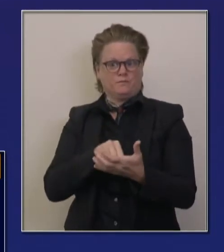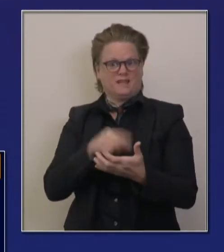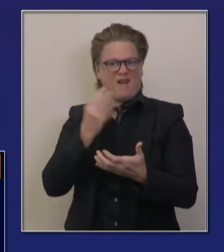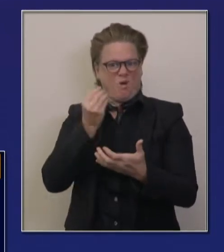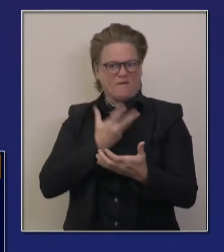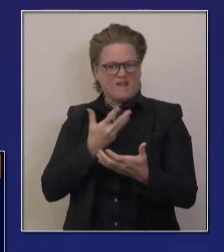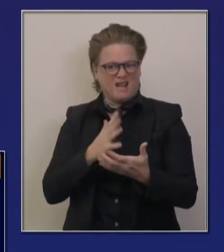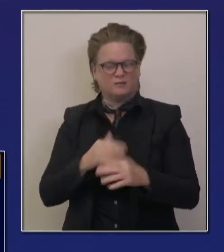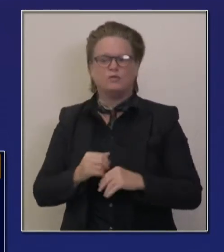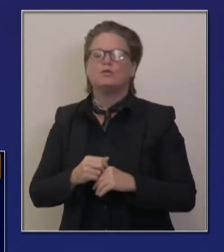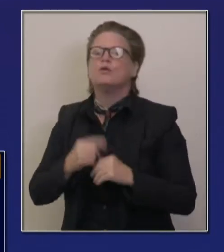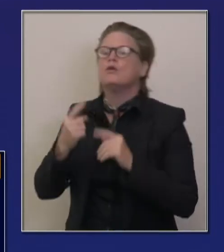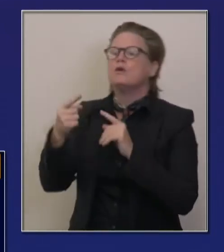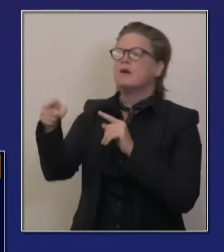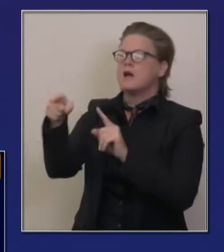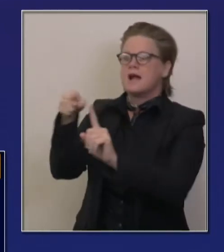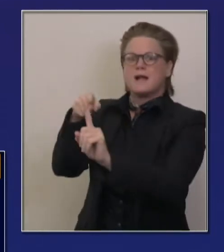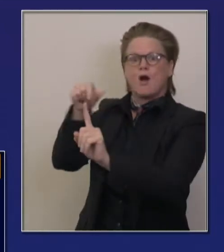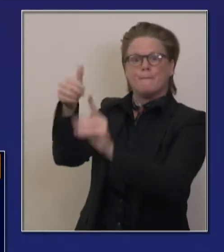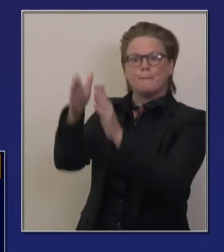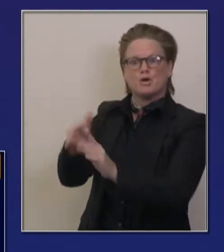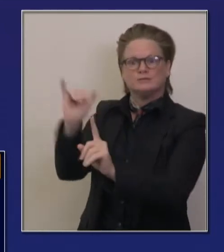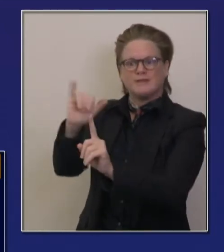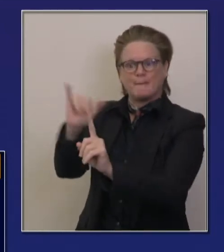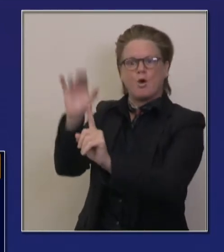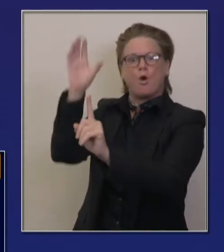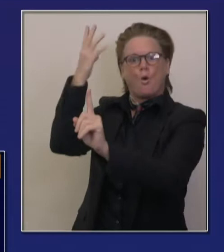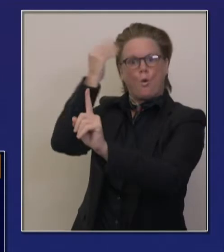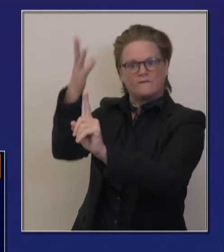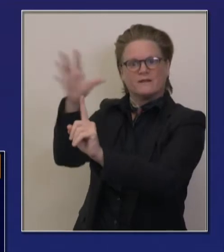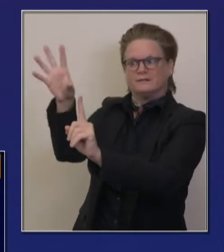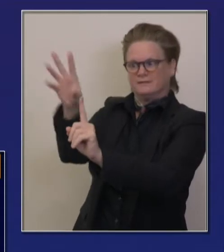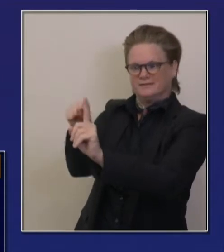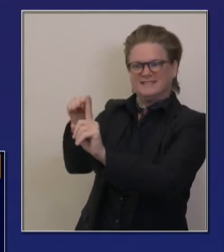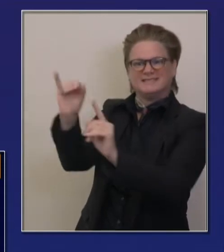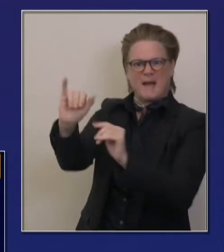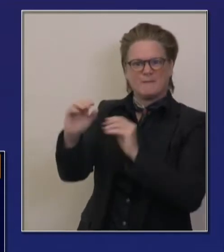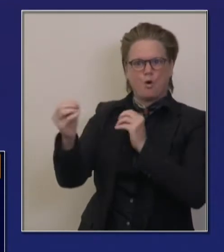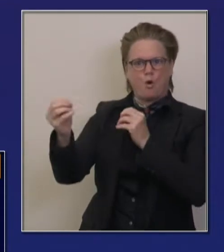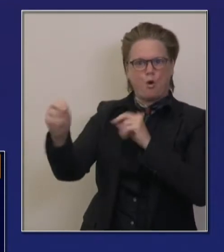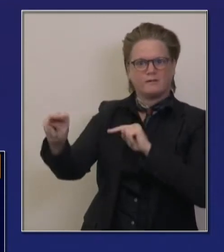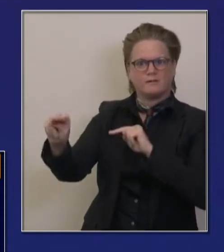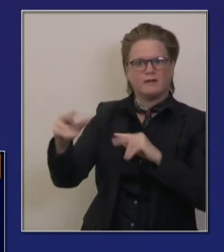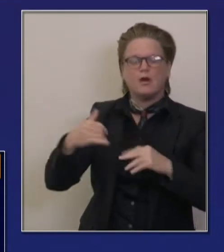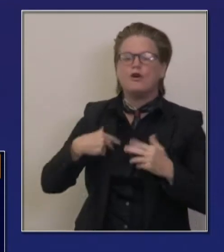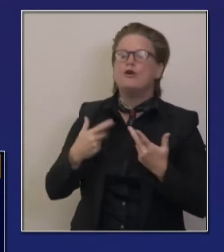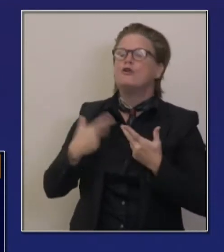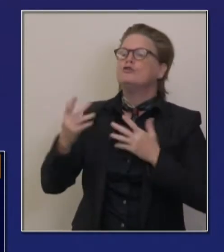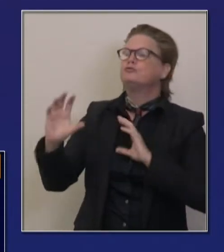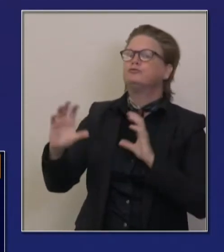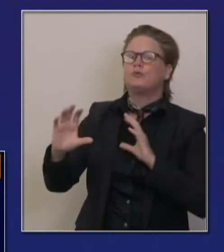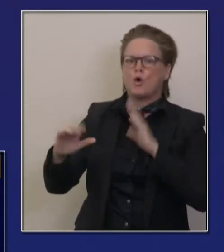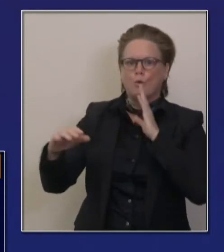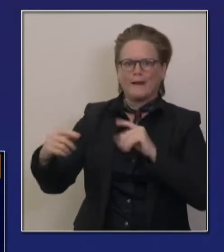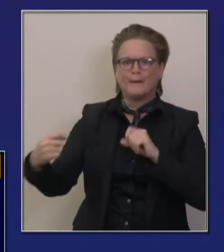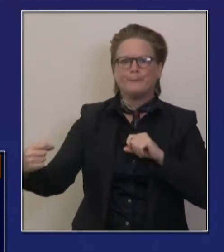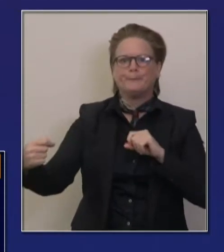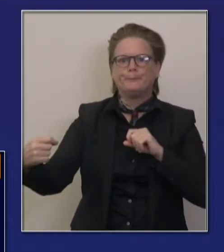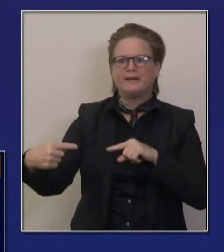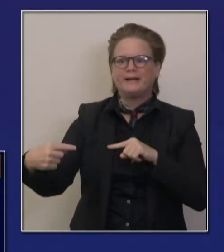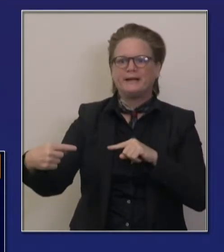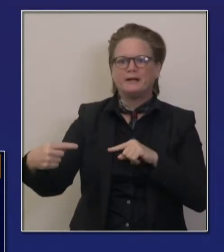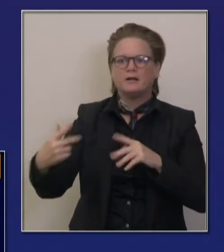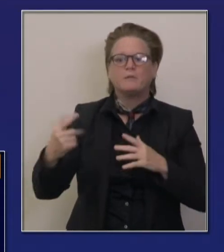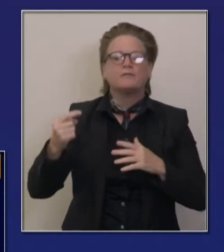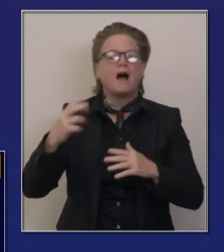we refer to in technological terms as anonymous keys. You have a few days later, you determine, well,